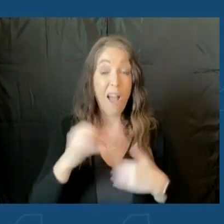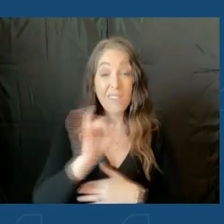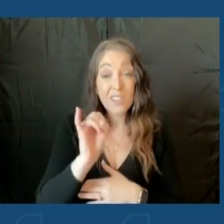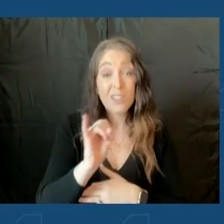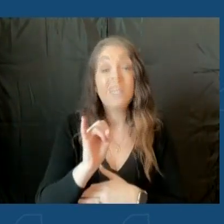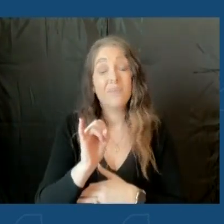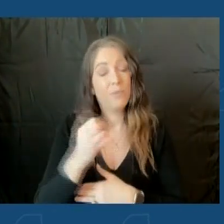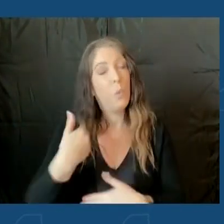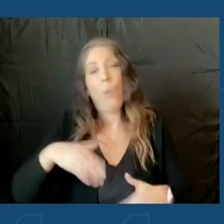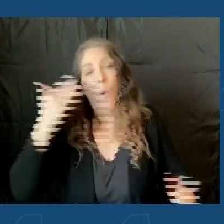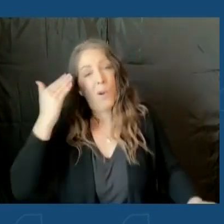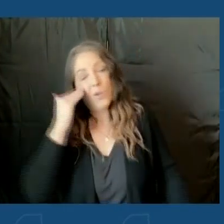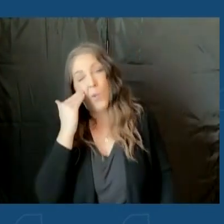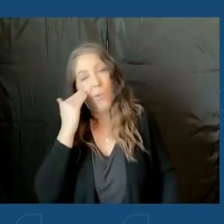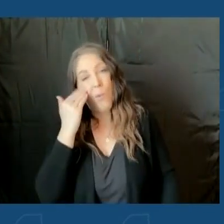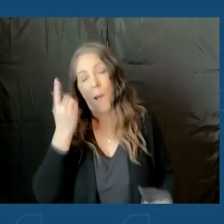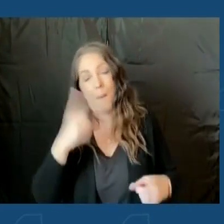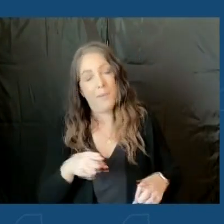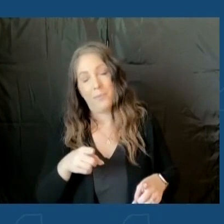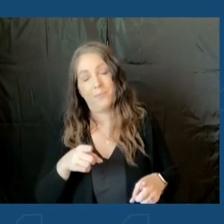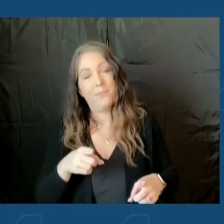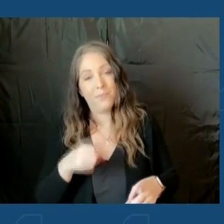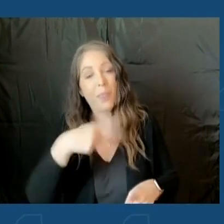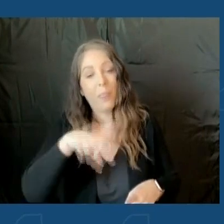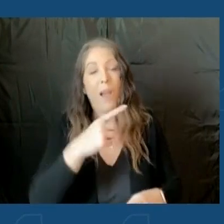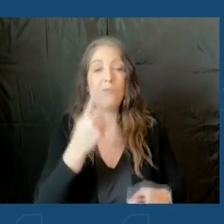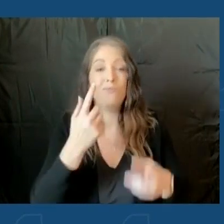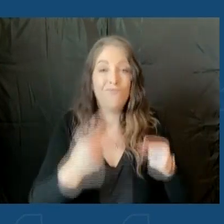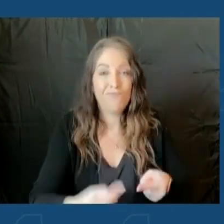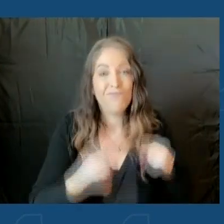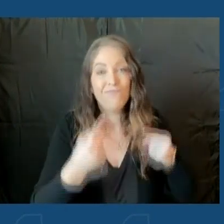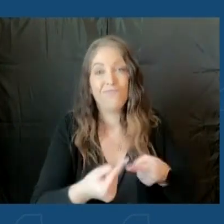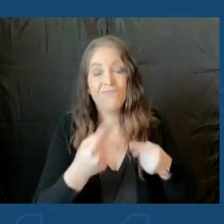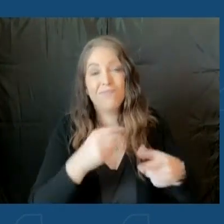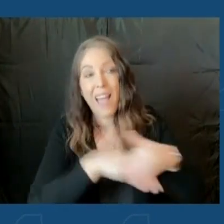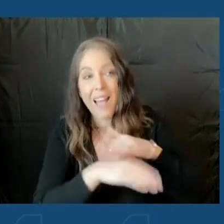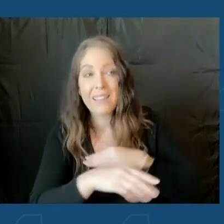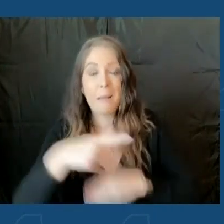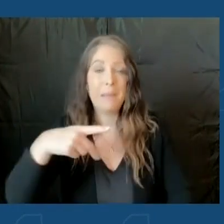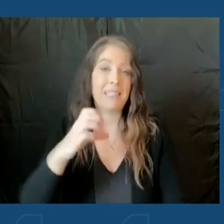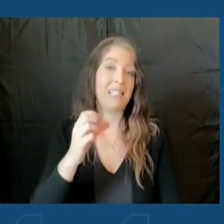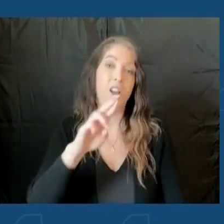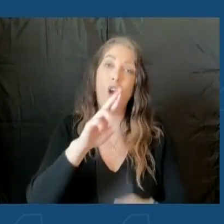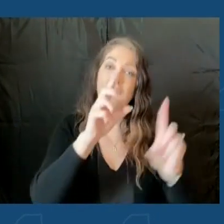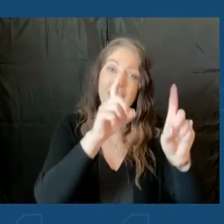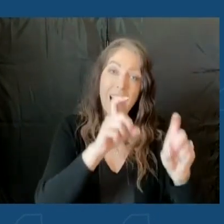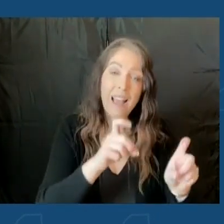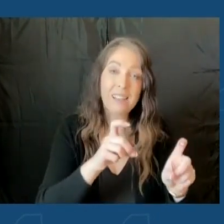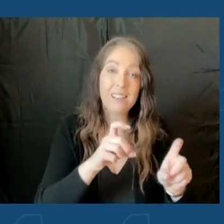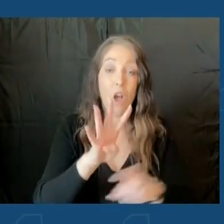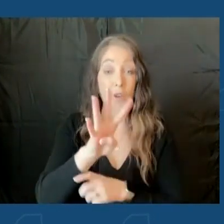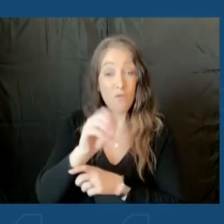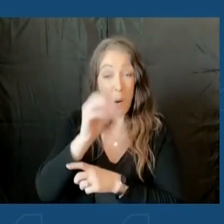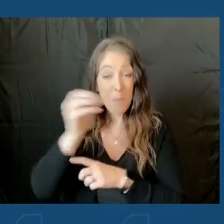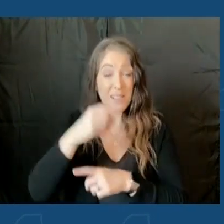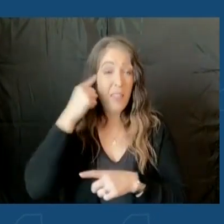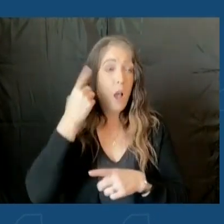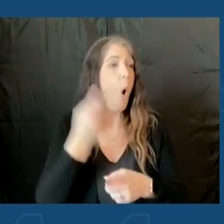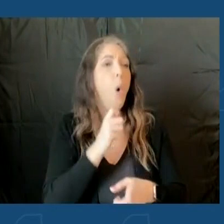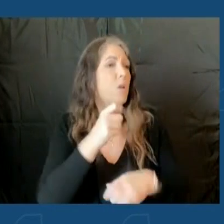the PCR tests. About 40% think they don't have them available to them. So